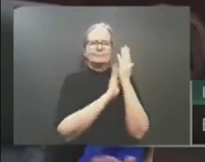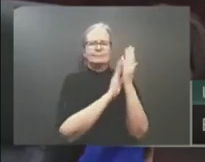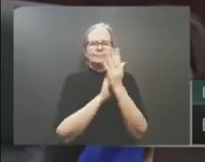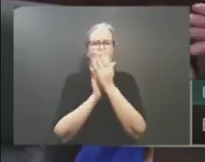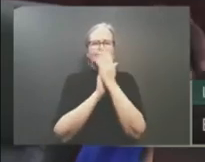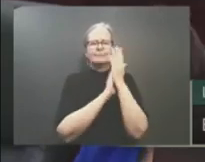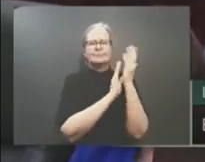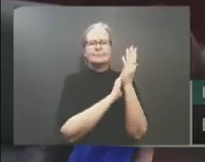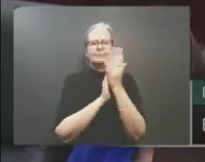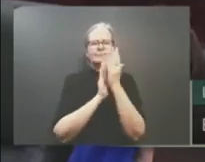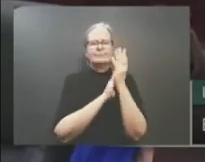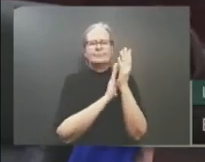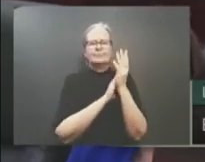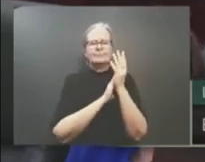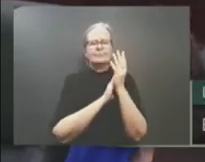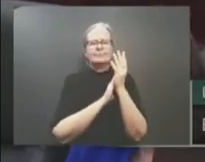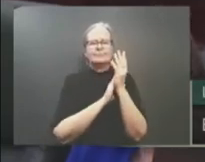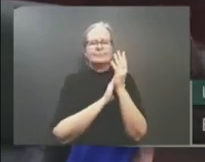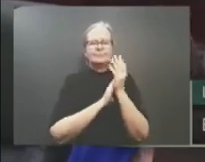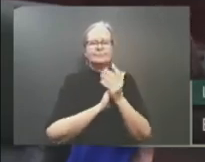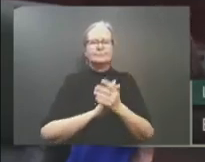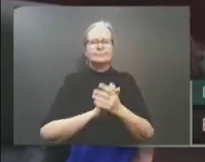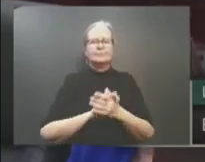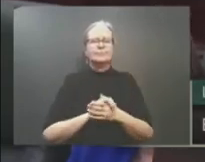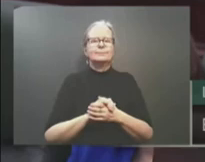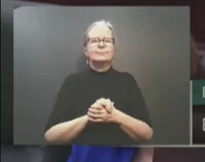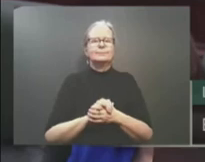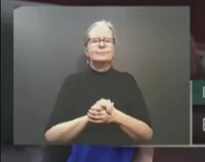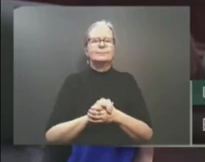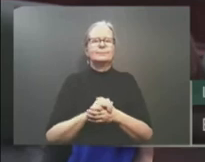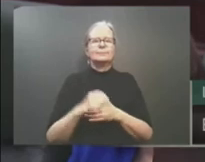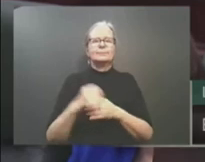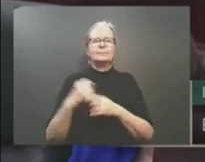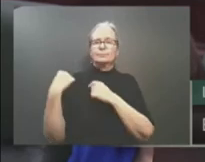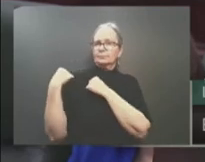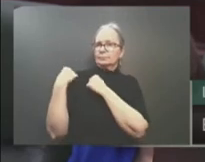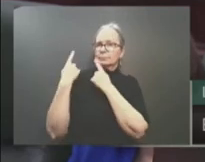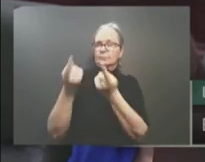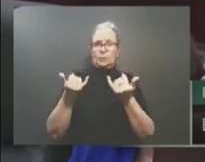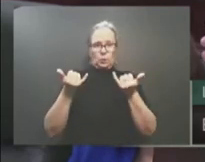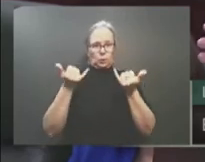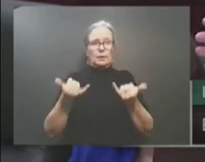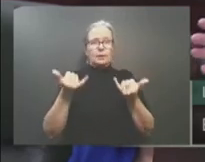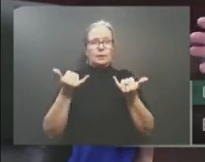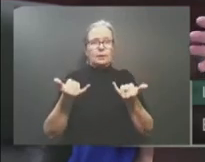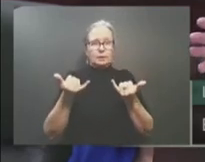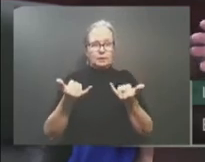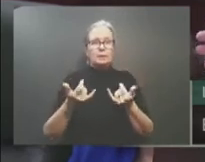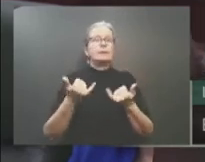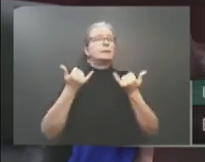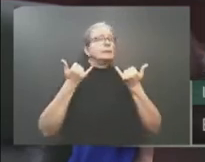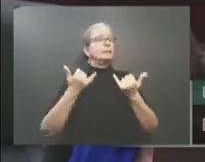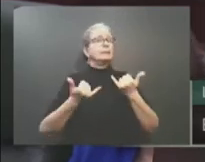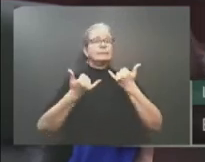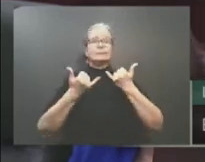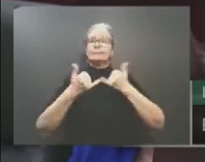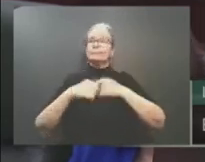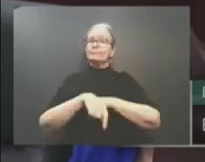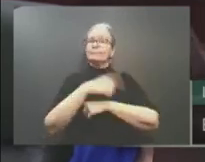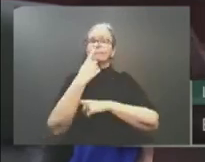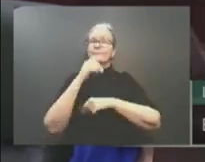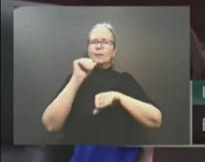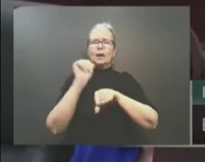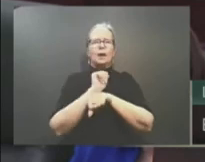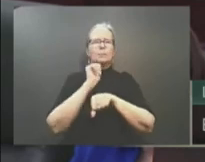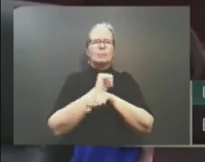And that brings us to today. Today is Alberta's leading the nation in economic growth. Today, with